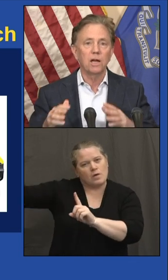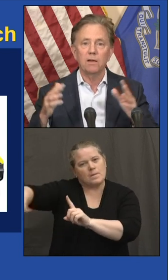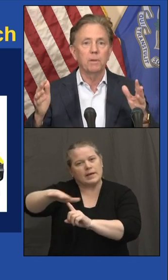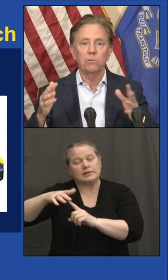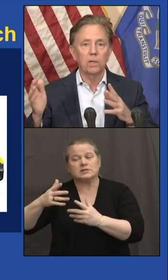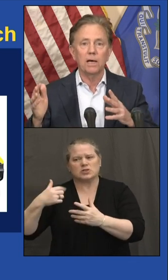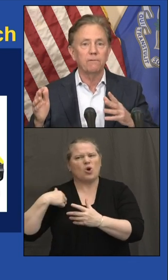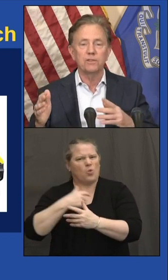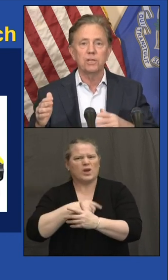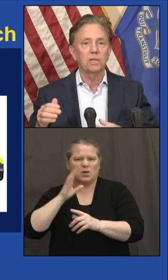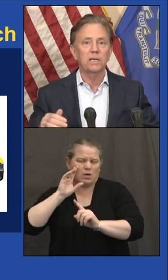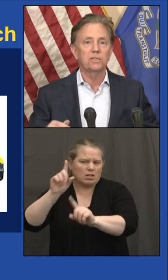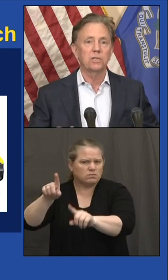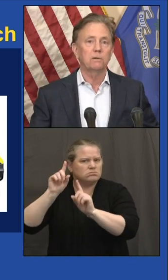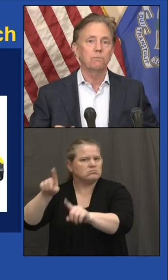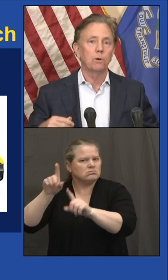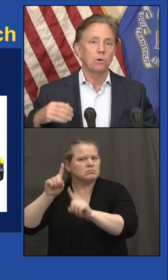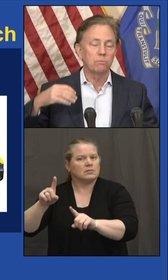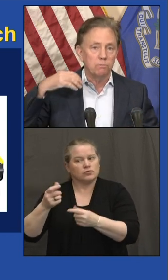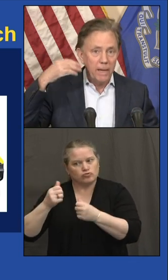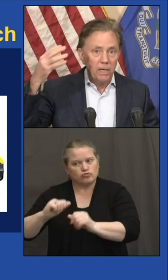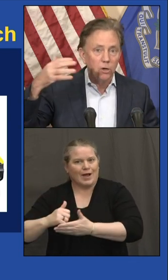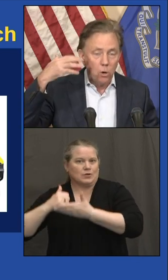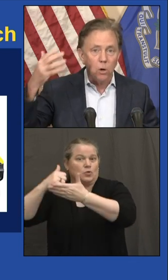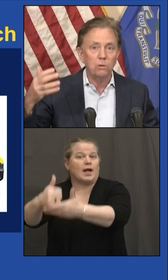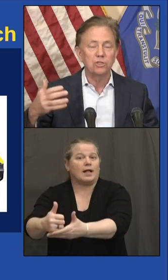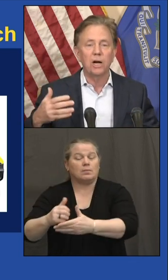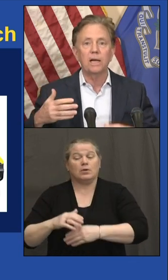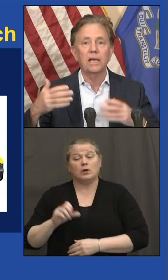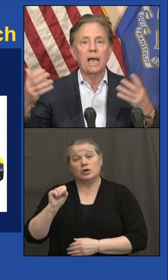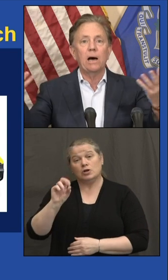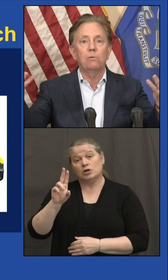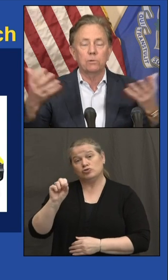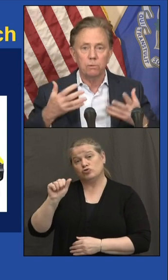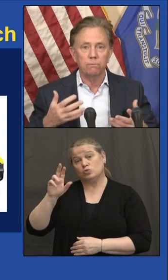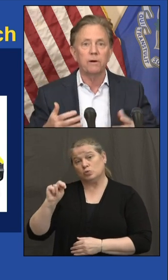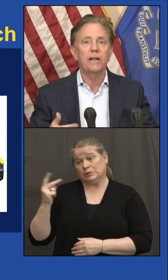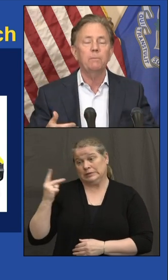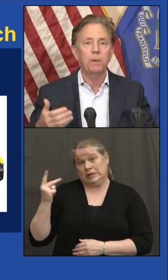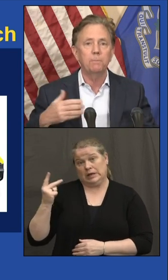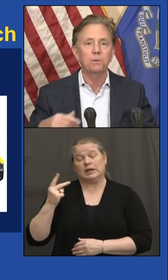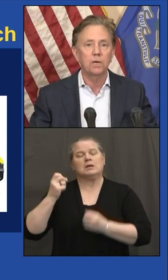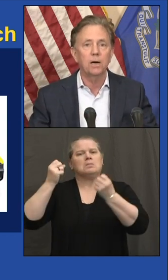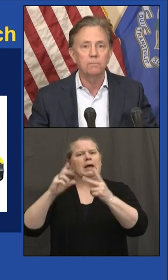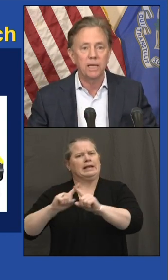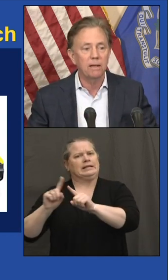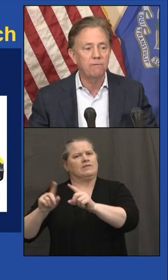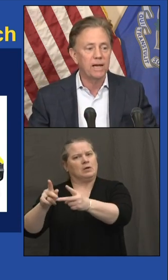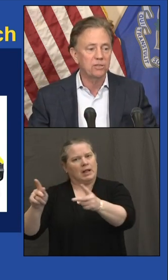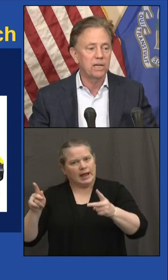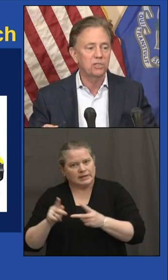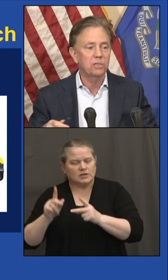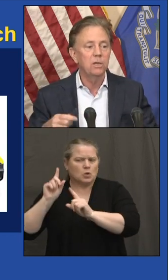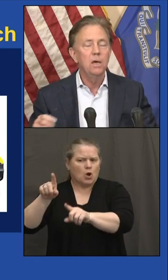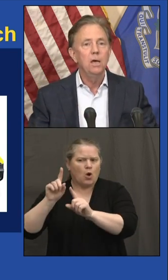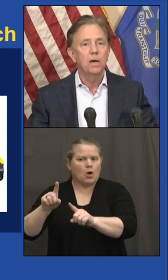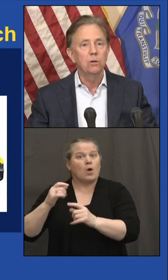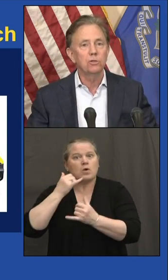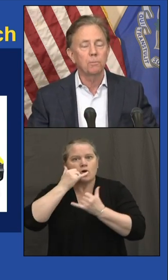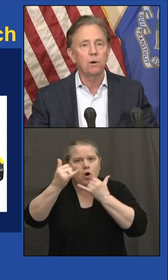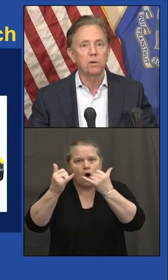Susan and I have been to a lot of facilities where we're making calls, dialing out, guiding people to come to get vaccination.